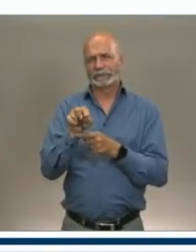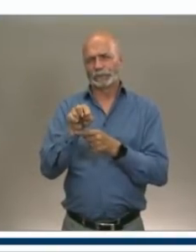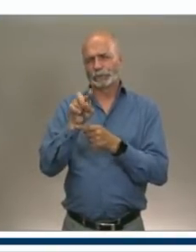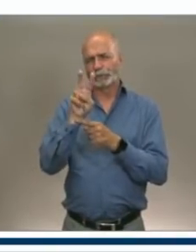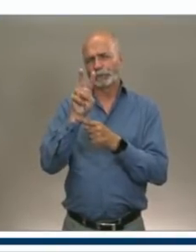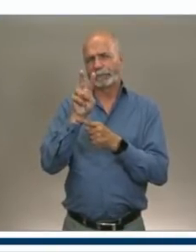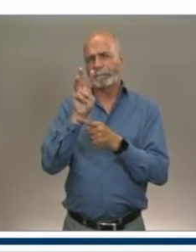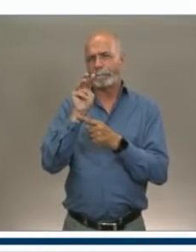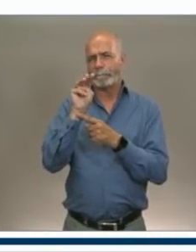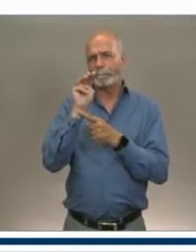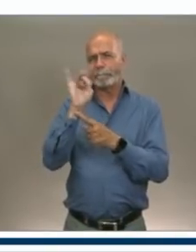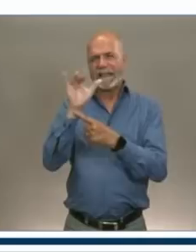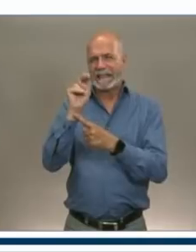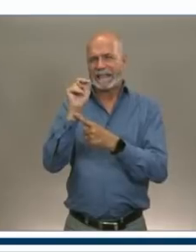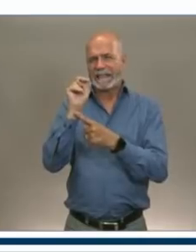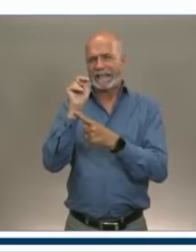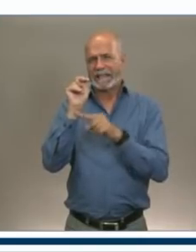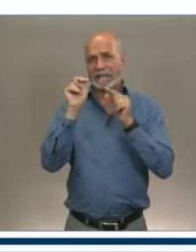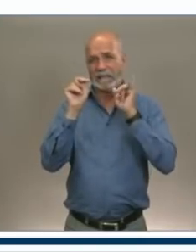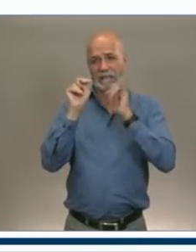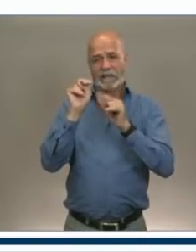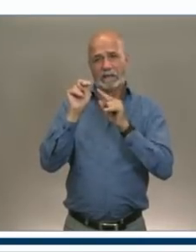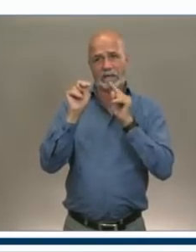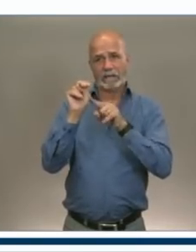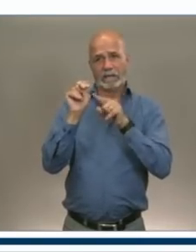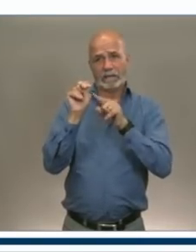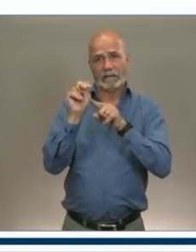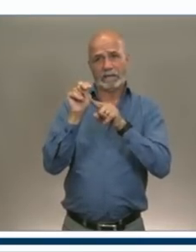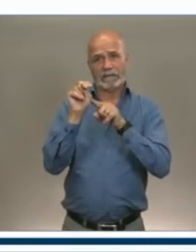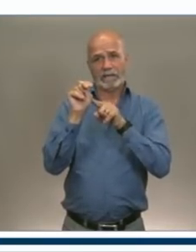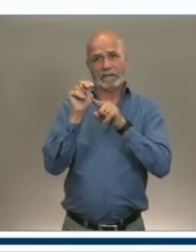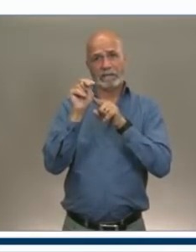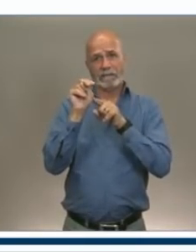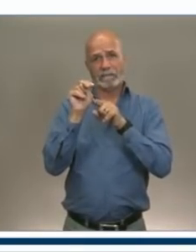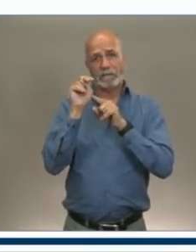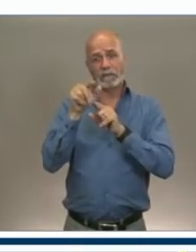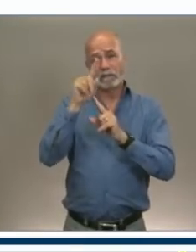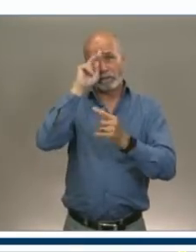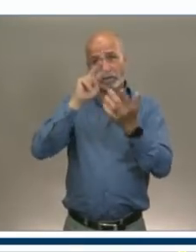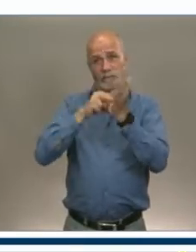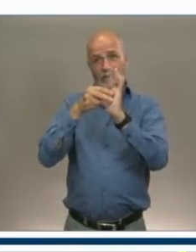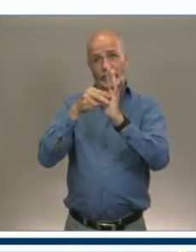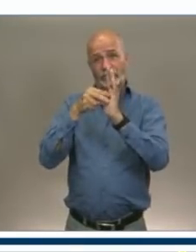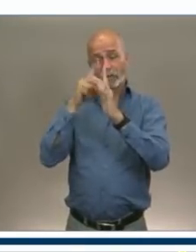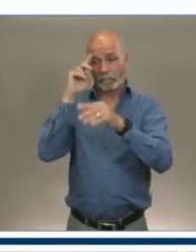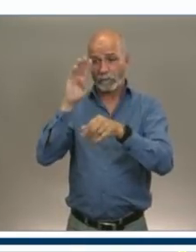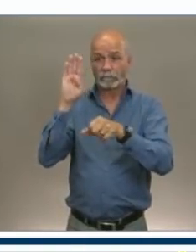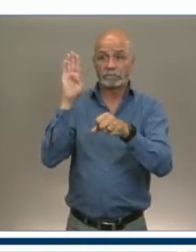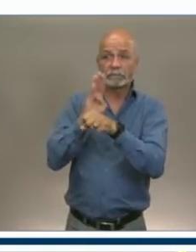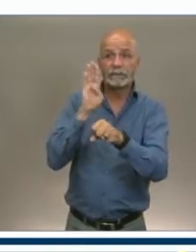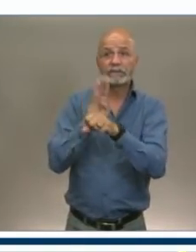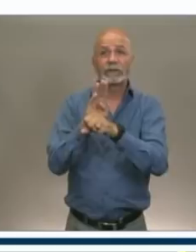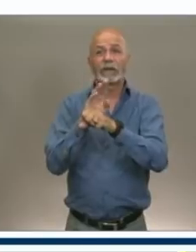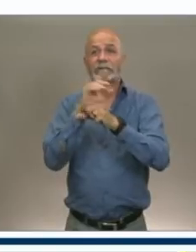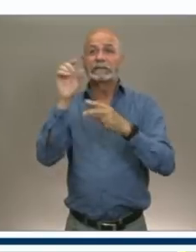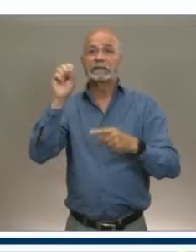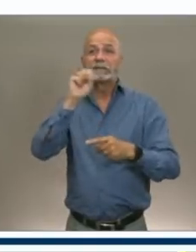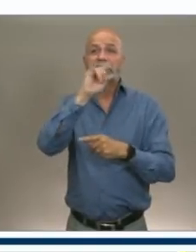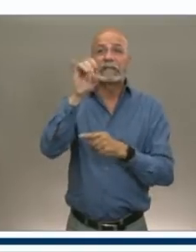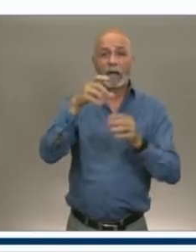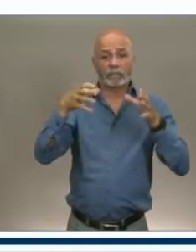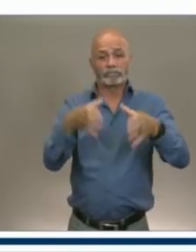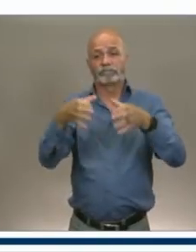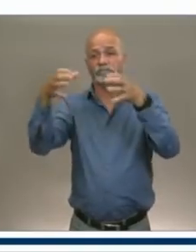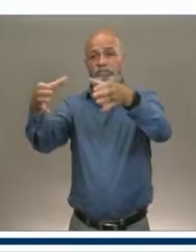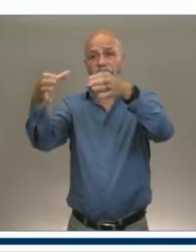Is that enough in your estimation in terms of what the industry – the size of the industry and the size of the actual hit that it